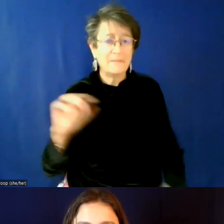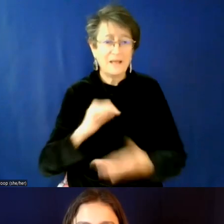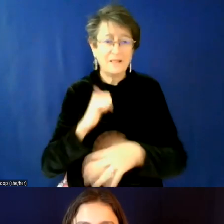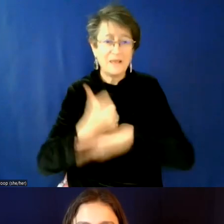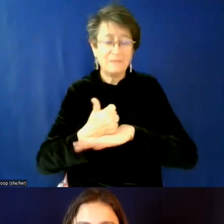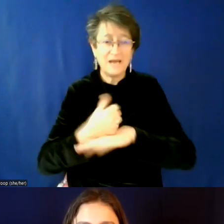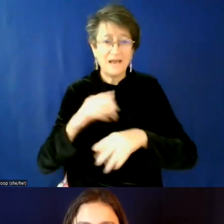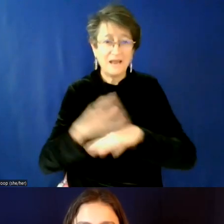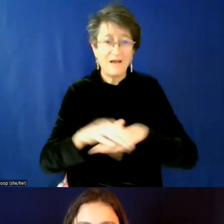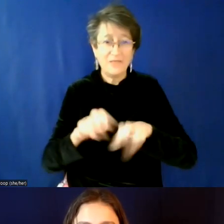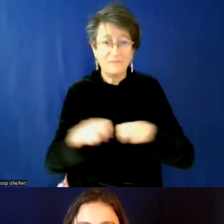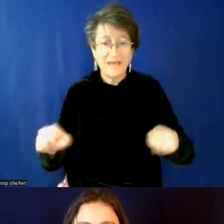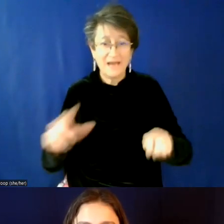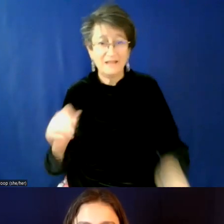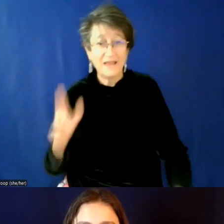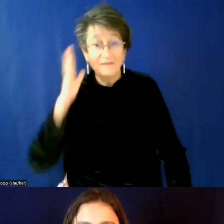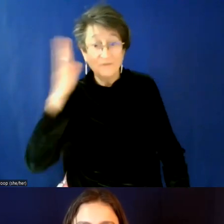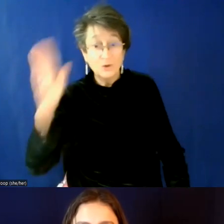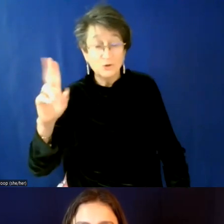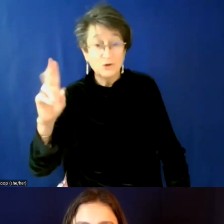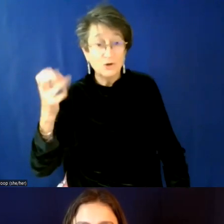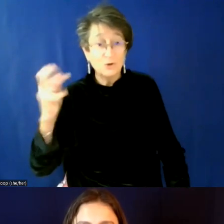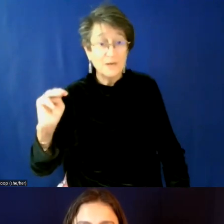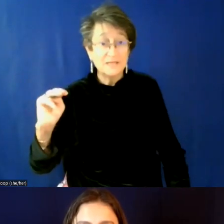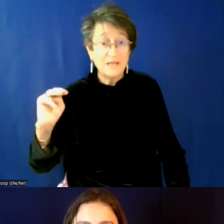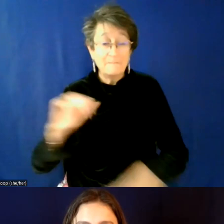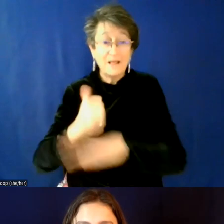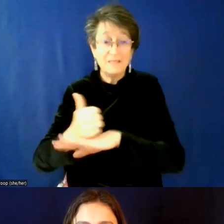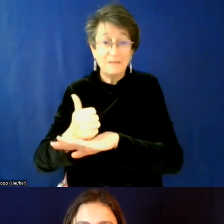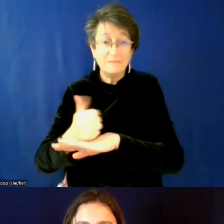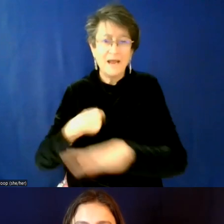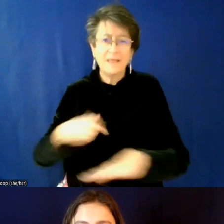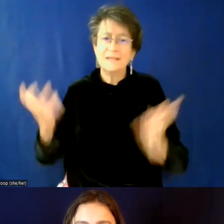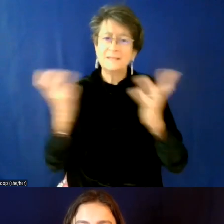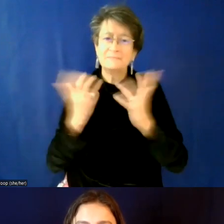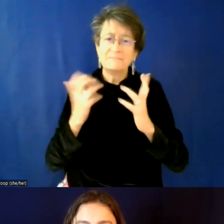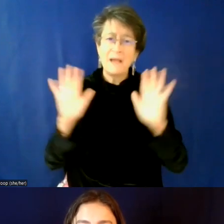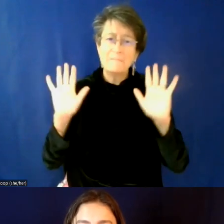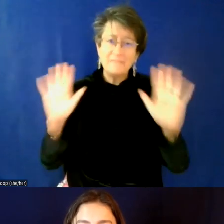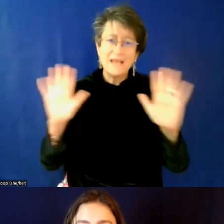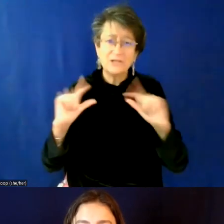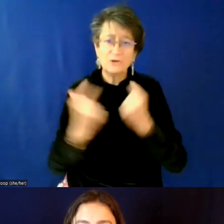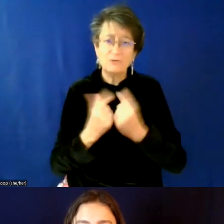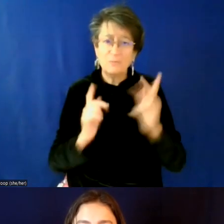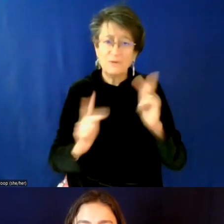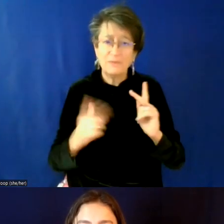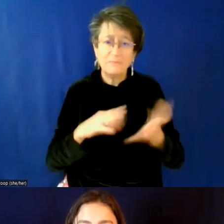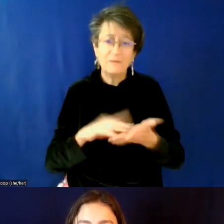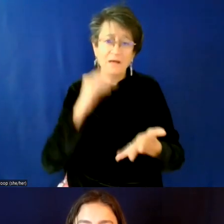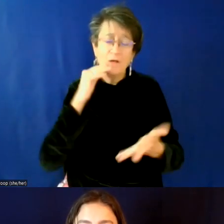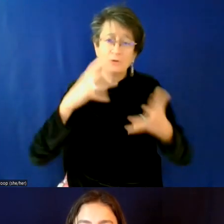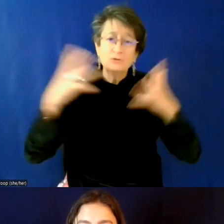USM alum on the panel. This was an amazing, um, group of, of people. And I learned so much from the conversation.